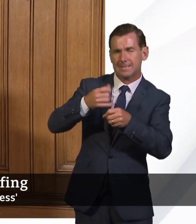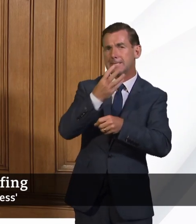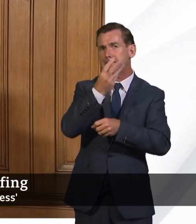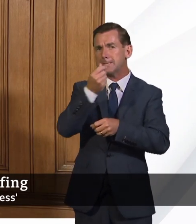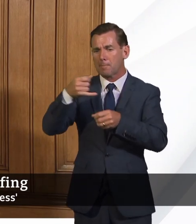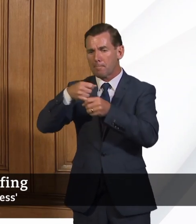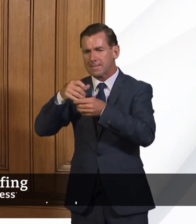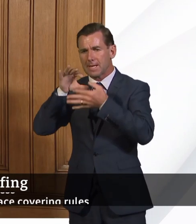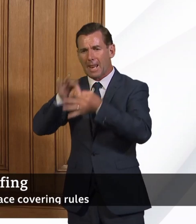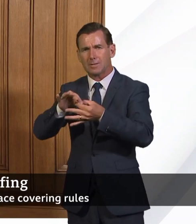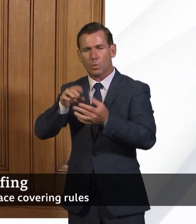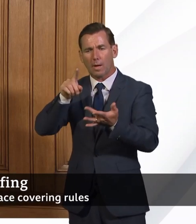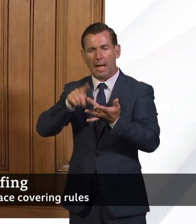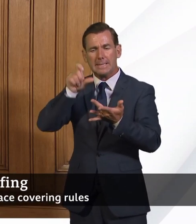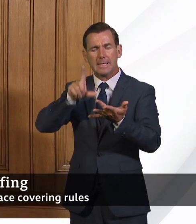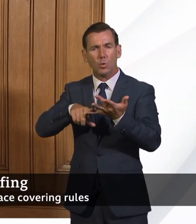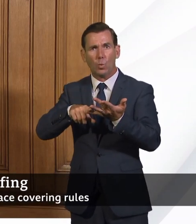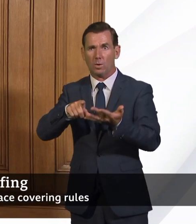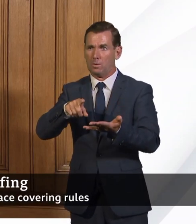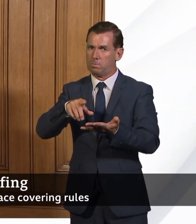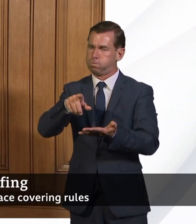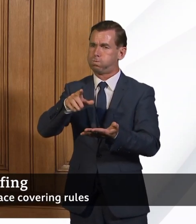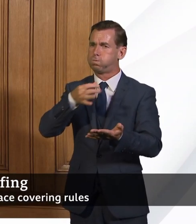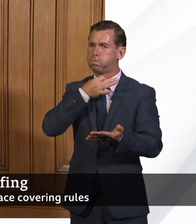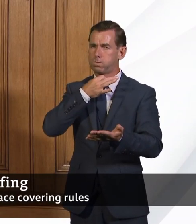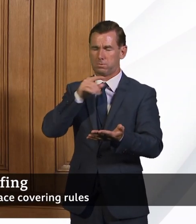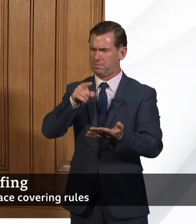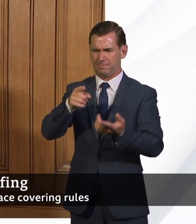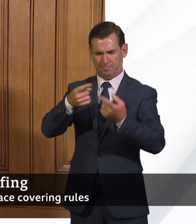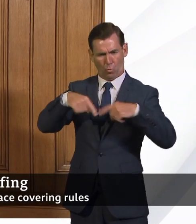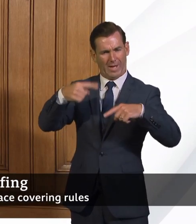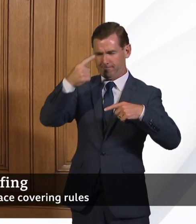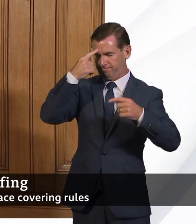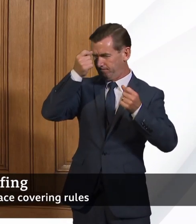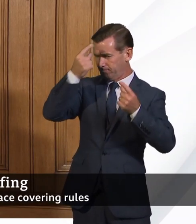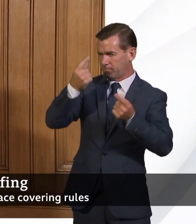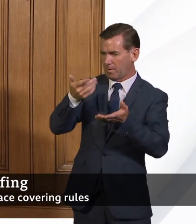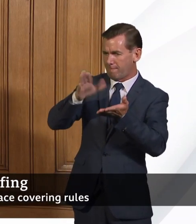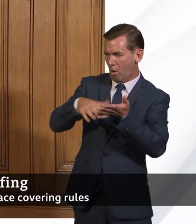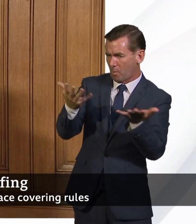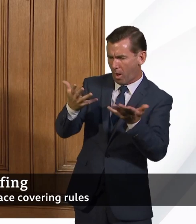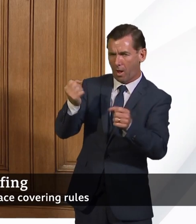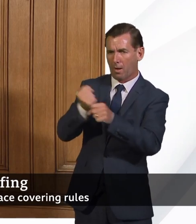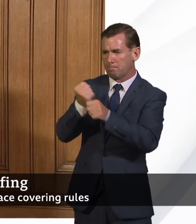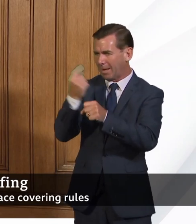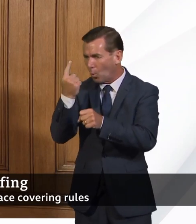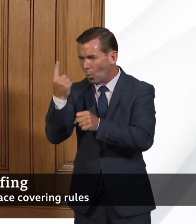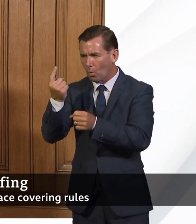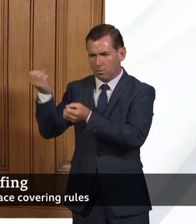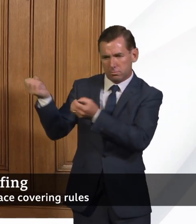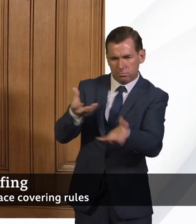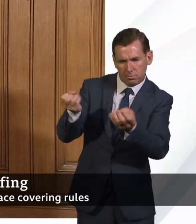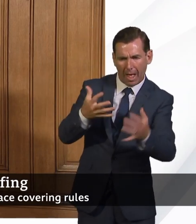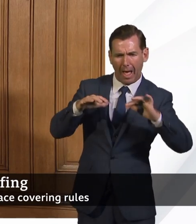used in critical care, for instance. So I think we have a very good understanding of those supply chains, and we're able